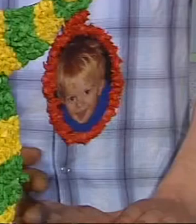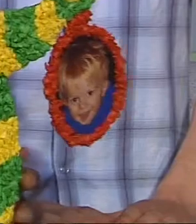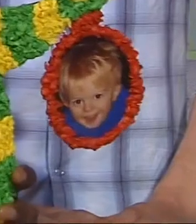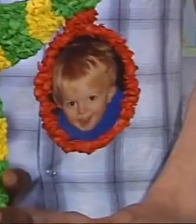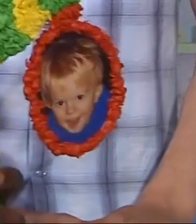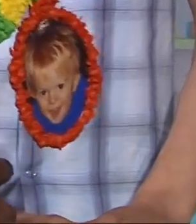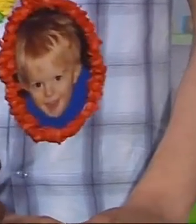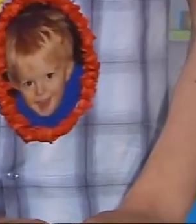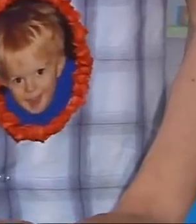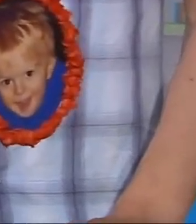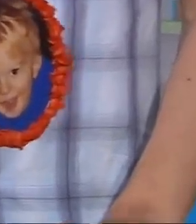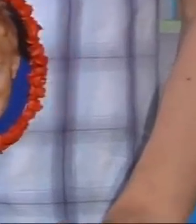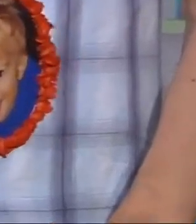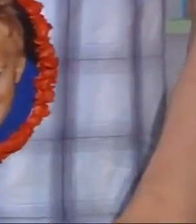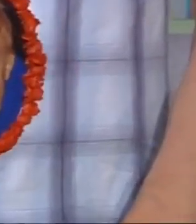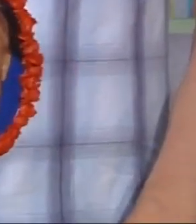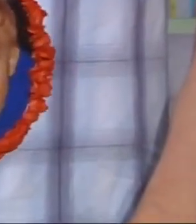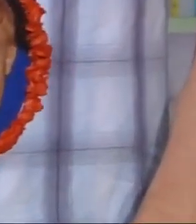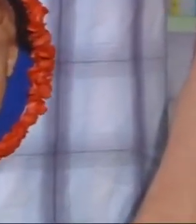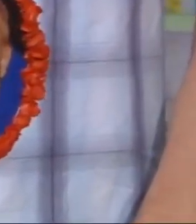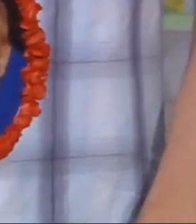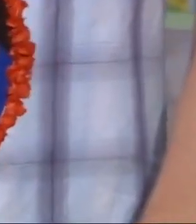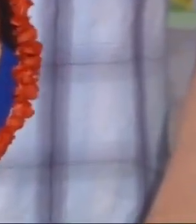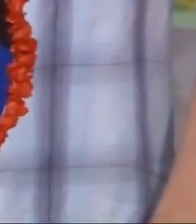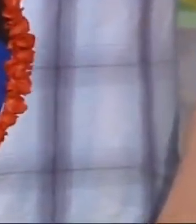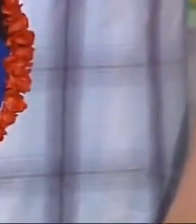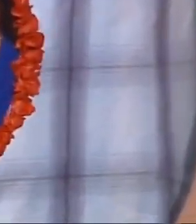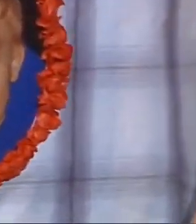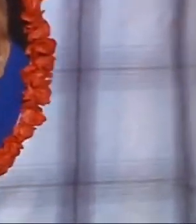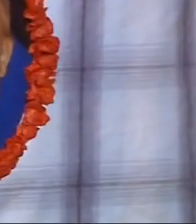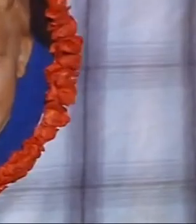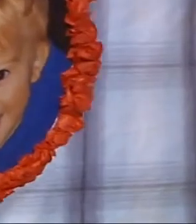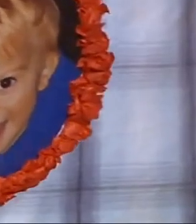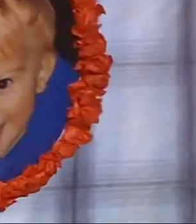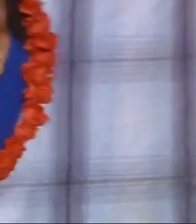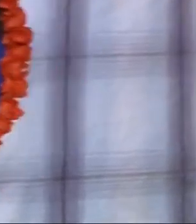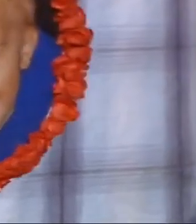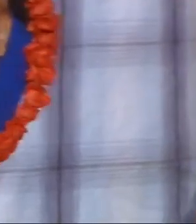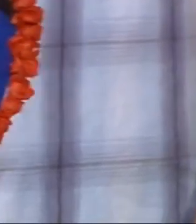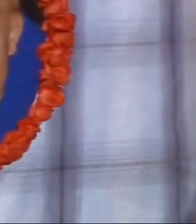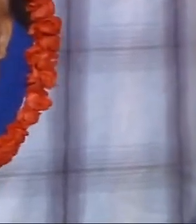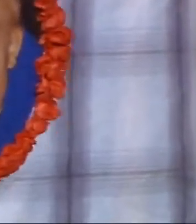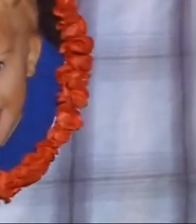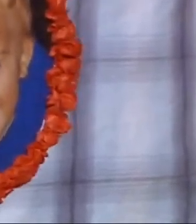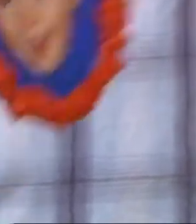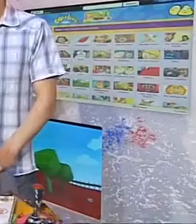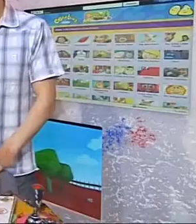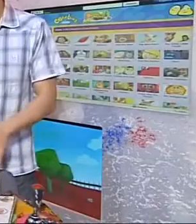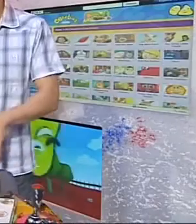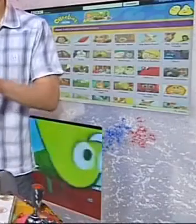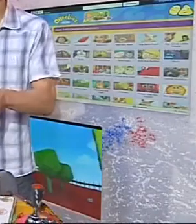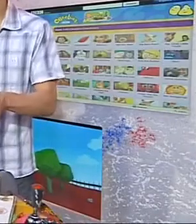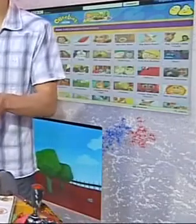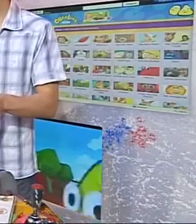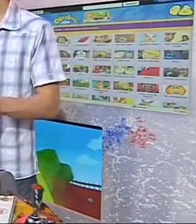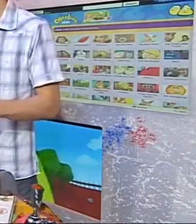And it's a picture of Daffid. Happy birthday you are, too, today. Lots of love to you from Mammy, Daddy, Gran, Tadky and Aunty Jules. And see, did